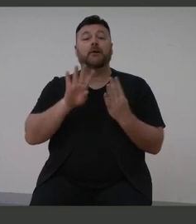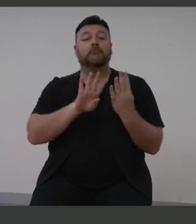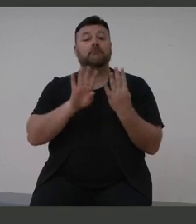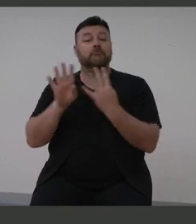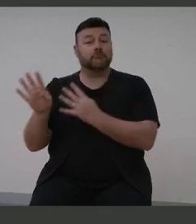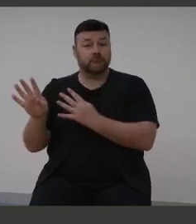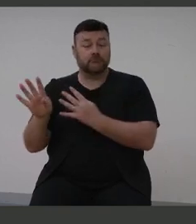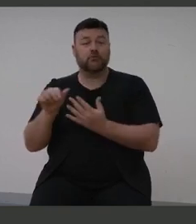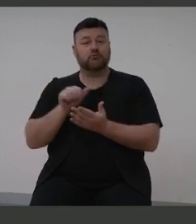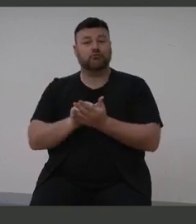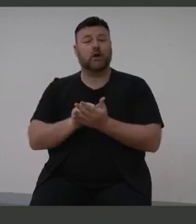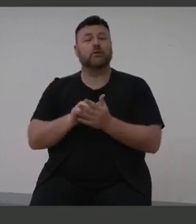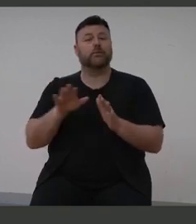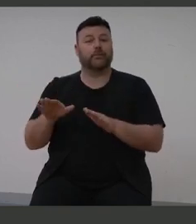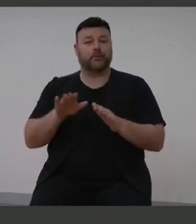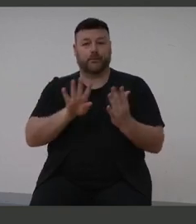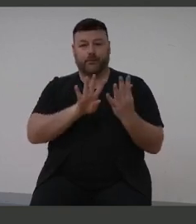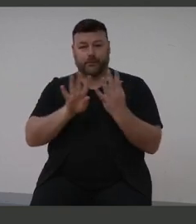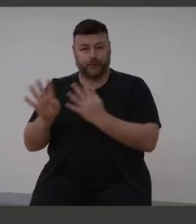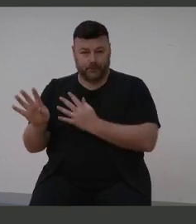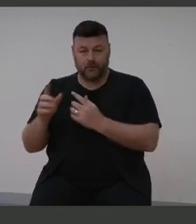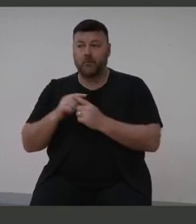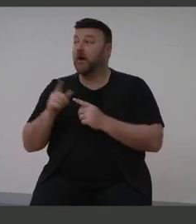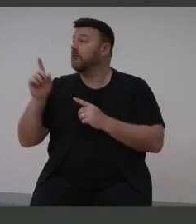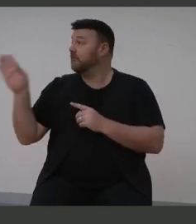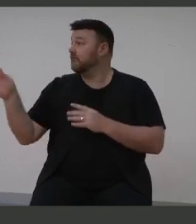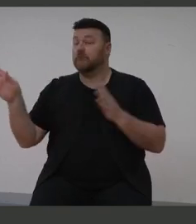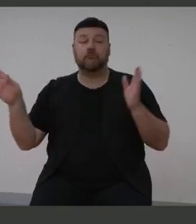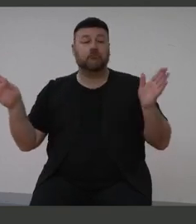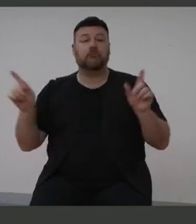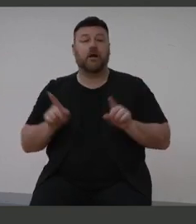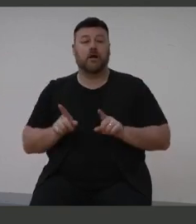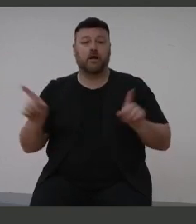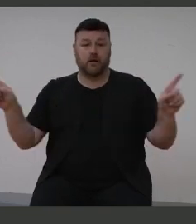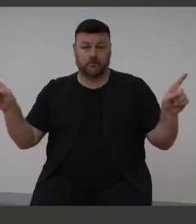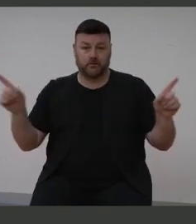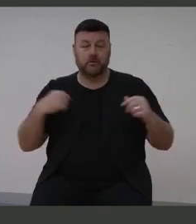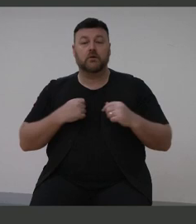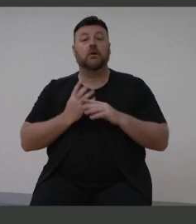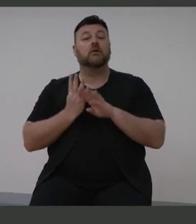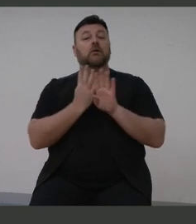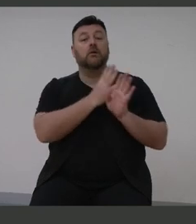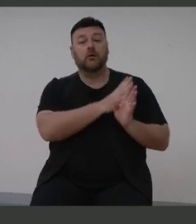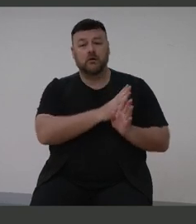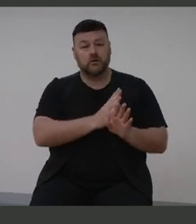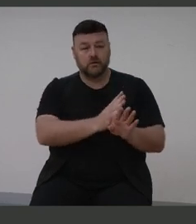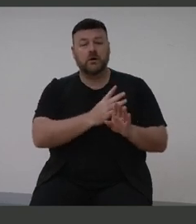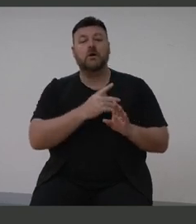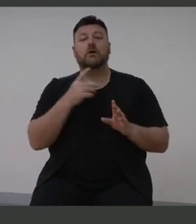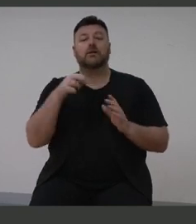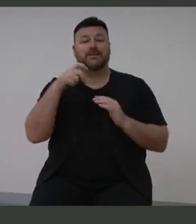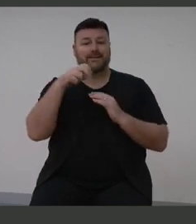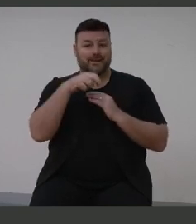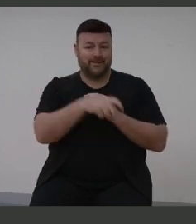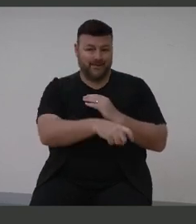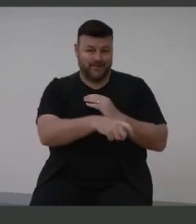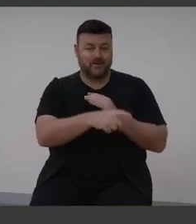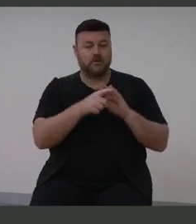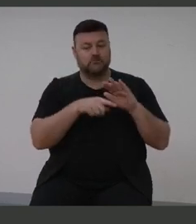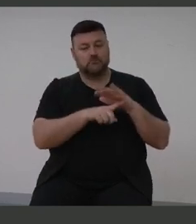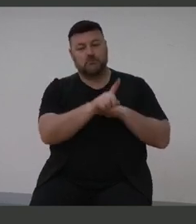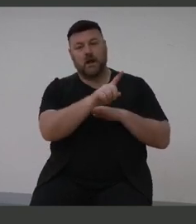orderly fashion via the exits. We have two here. Proceed to the fire stairs and exit the building.